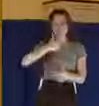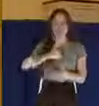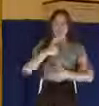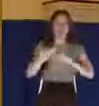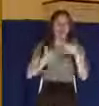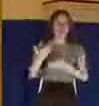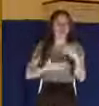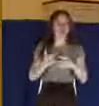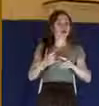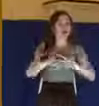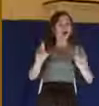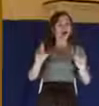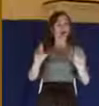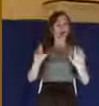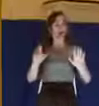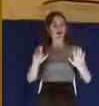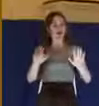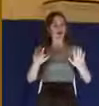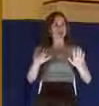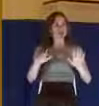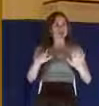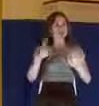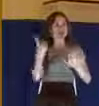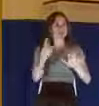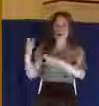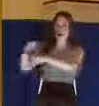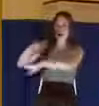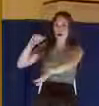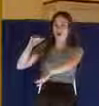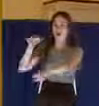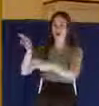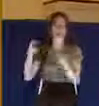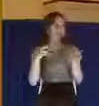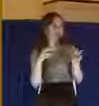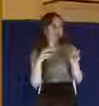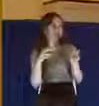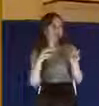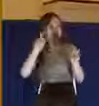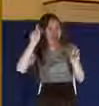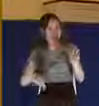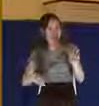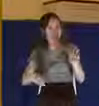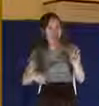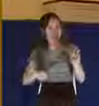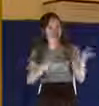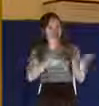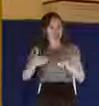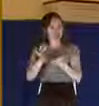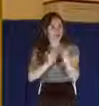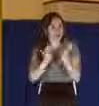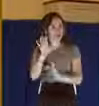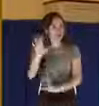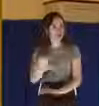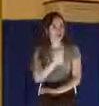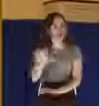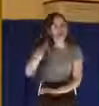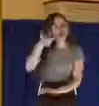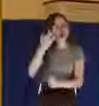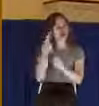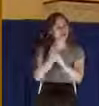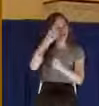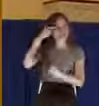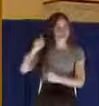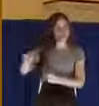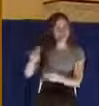to do something he perhaps didn't want to do. And yet God used that. And it transformed his life. You know, I'm here today